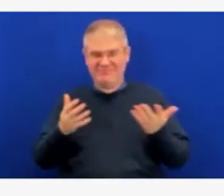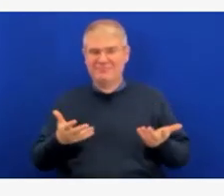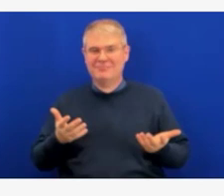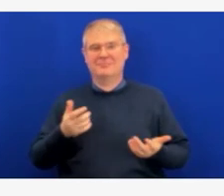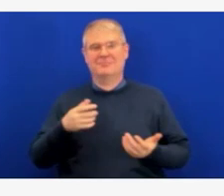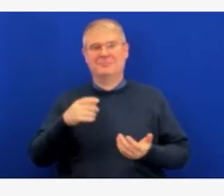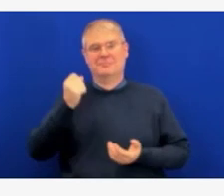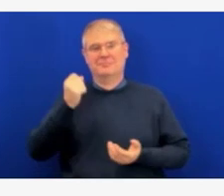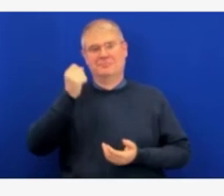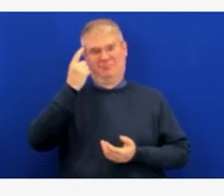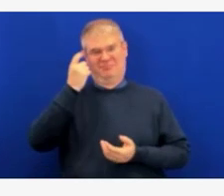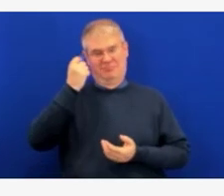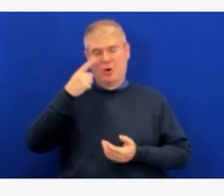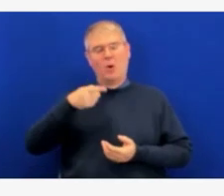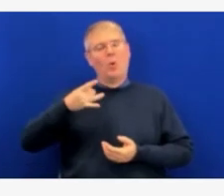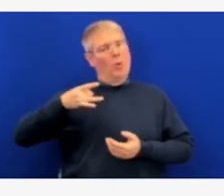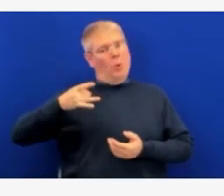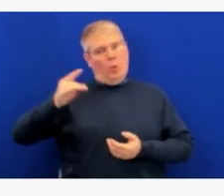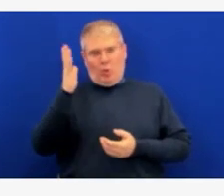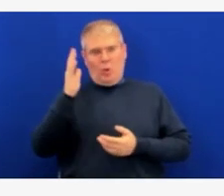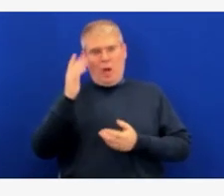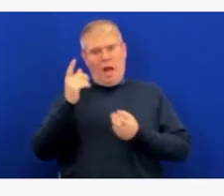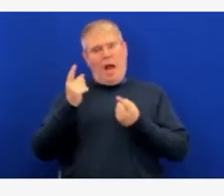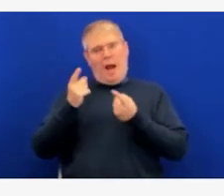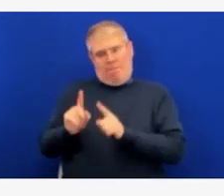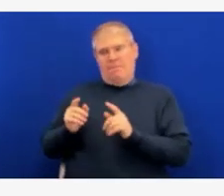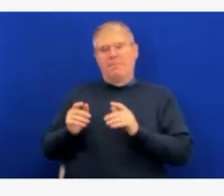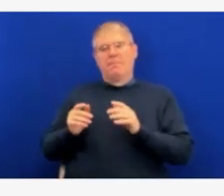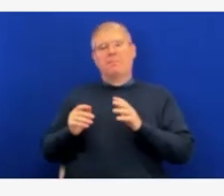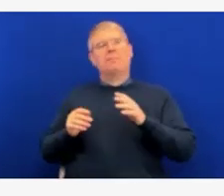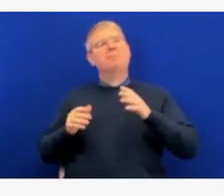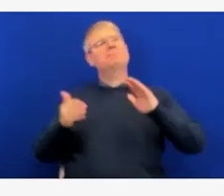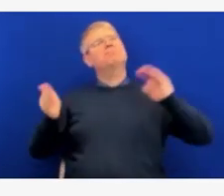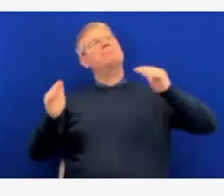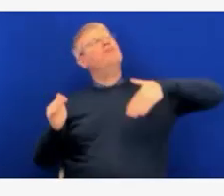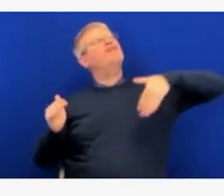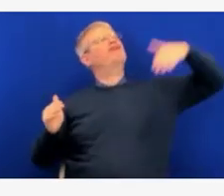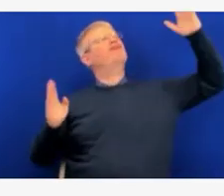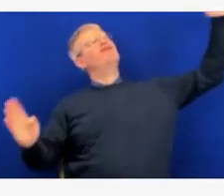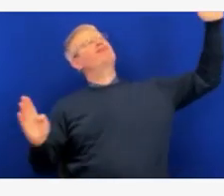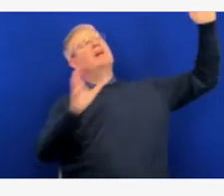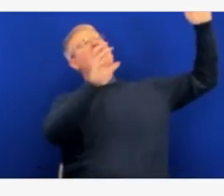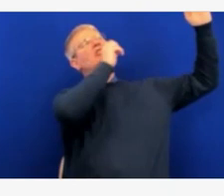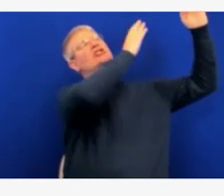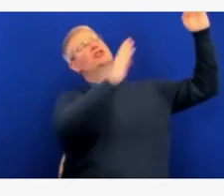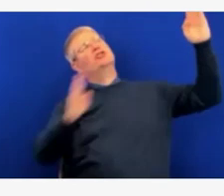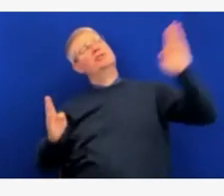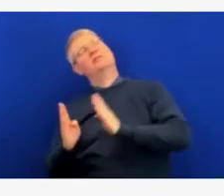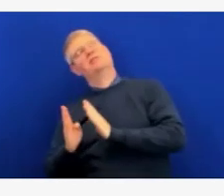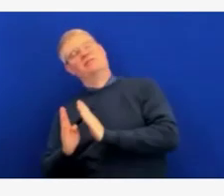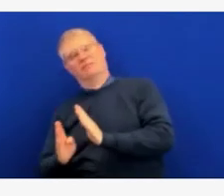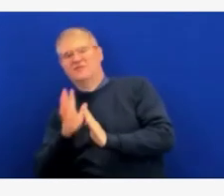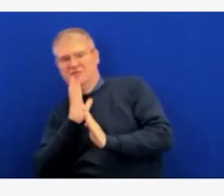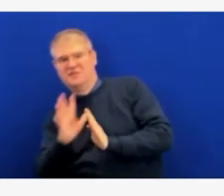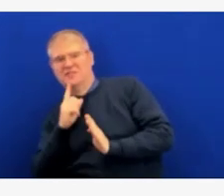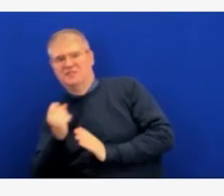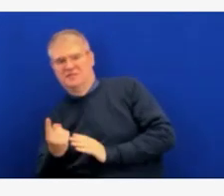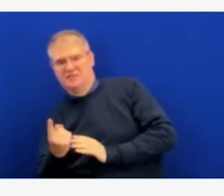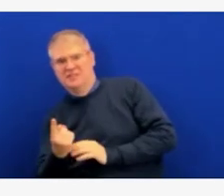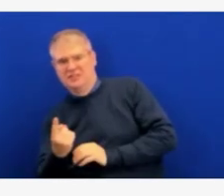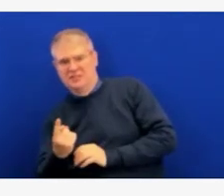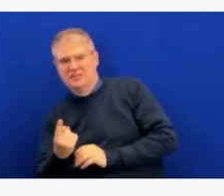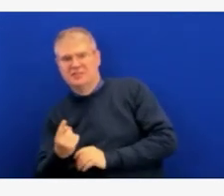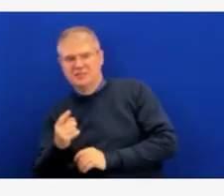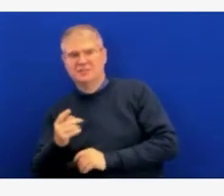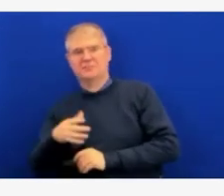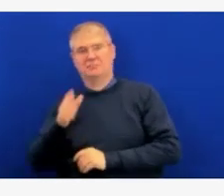As an example, the little guy that I cared for was 6 years old. He had a very, very mild COVID disease where he had a mild fever